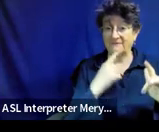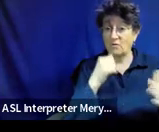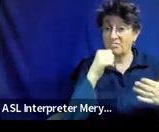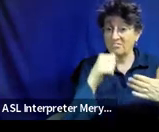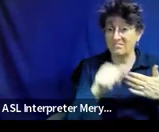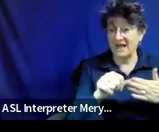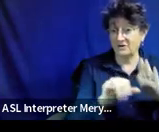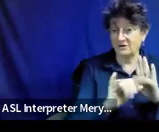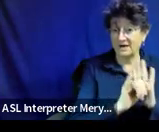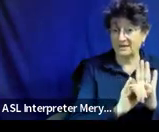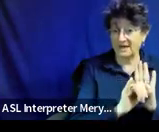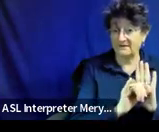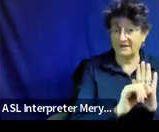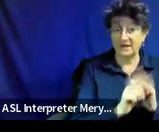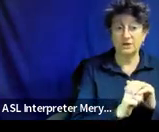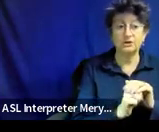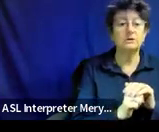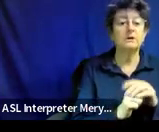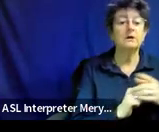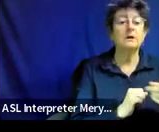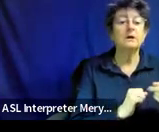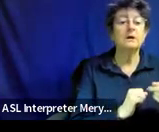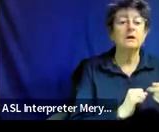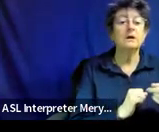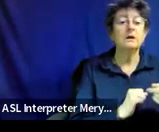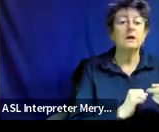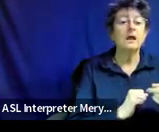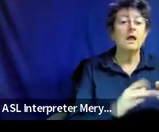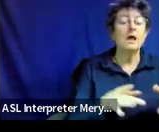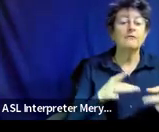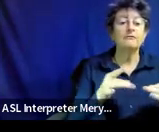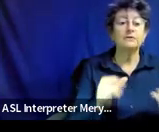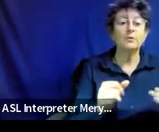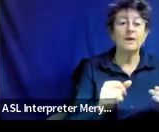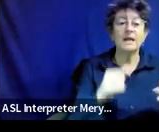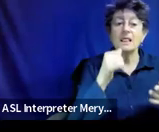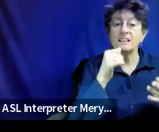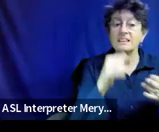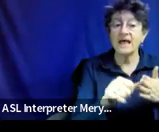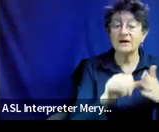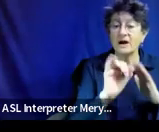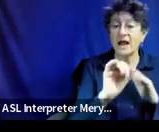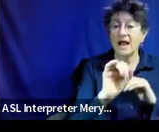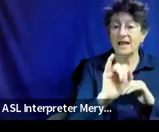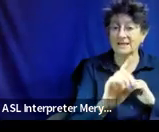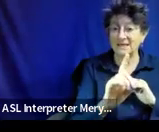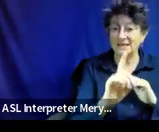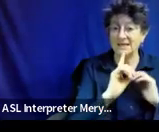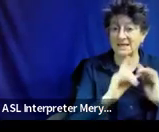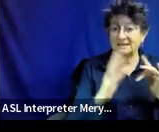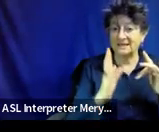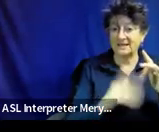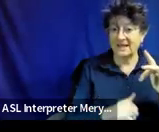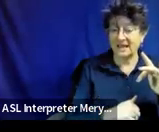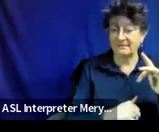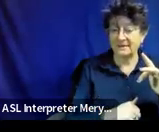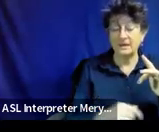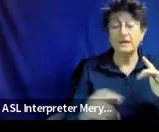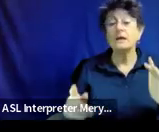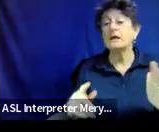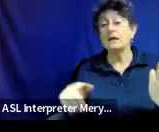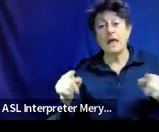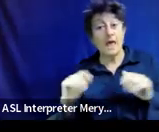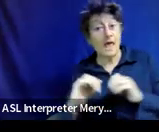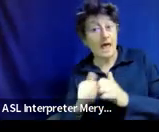that it's been bulleted. Fluent letter ID is the gap. And the how statement is that skill gaps in this area